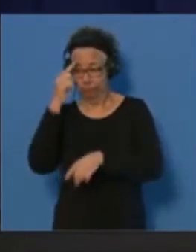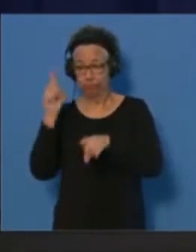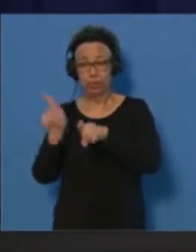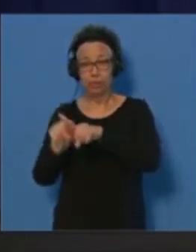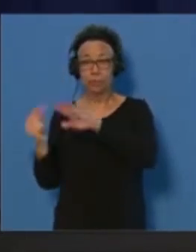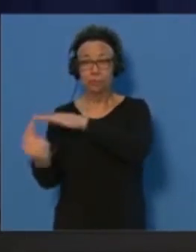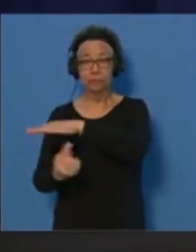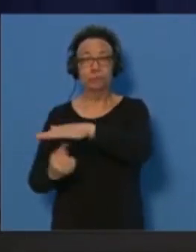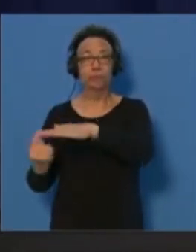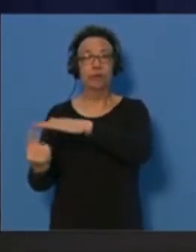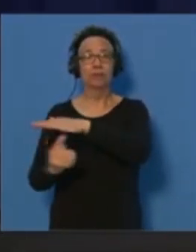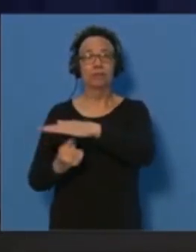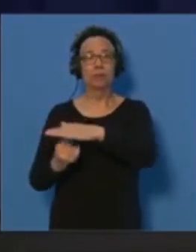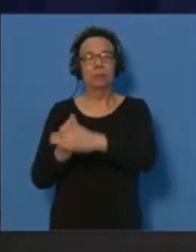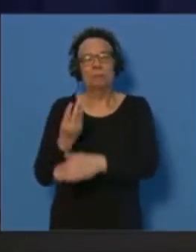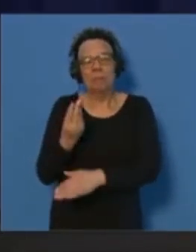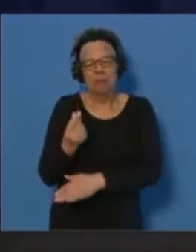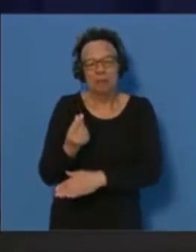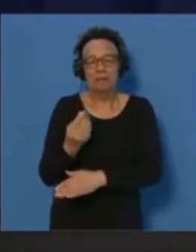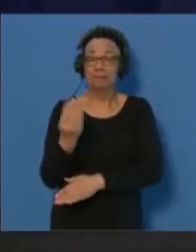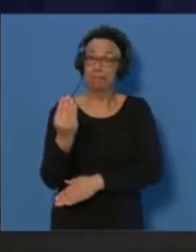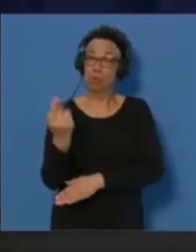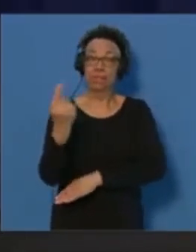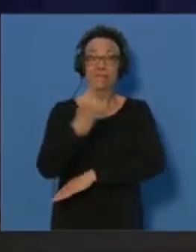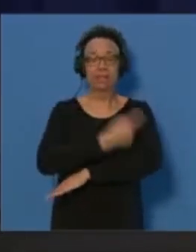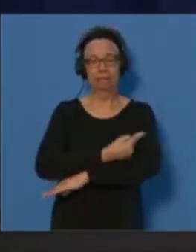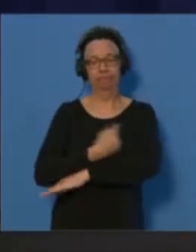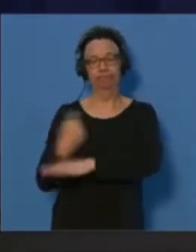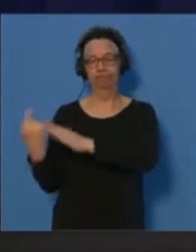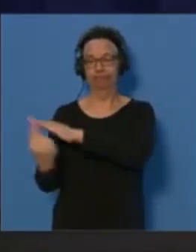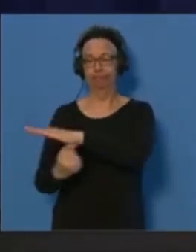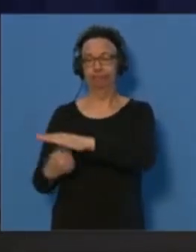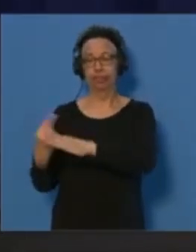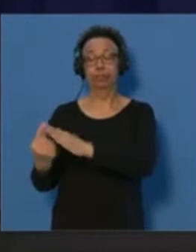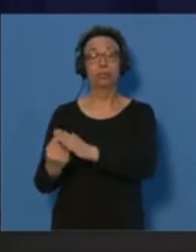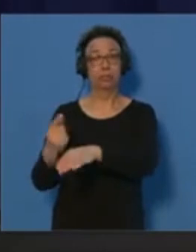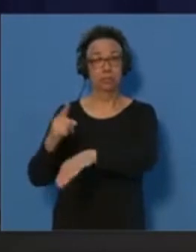for the minimum 14 day quarantine period.